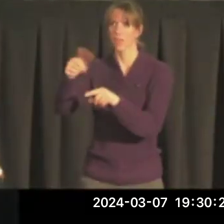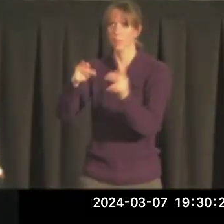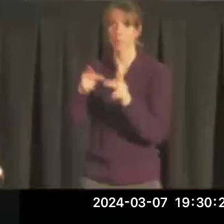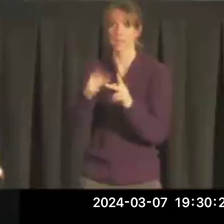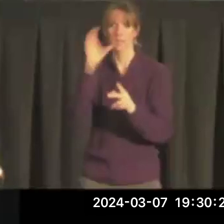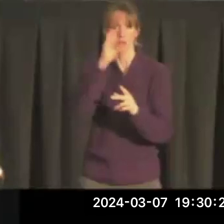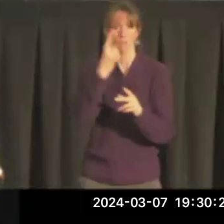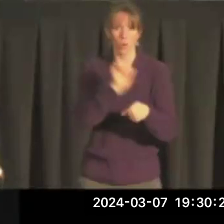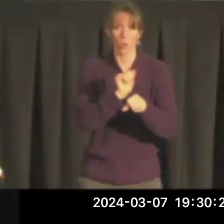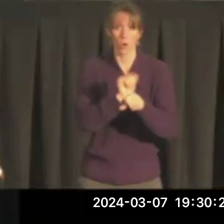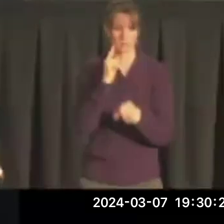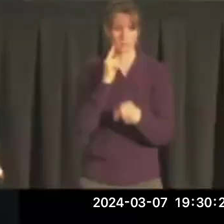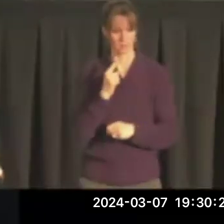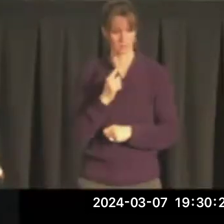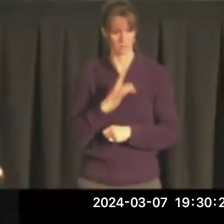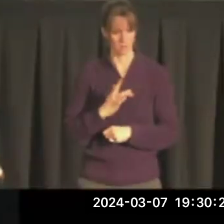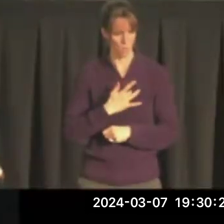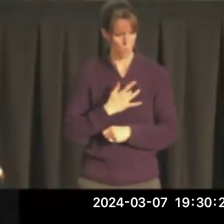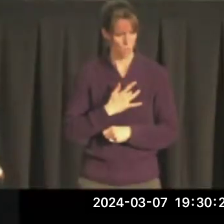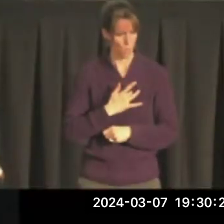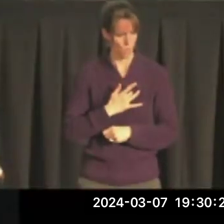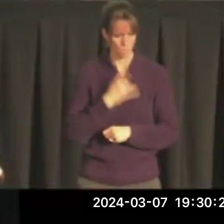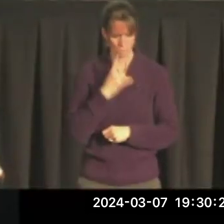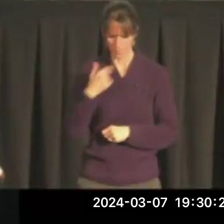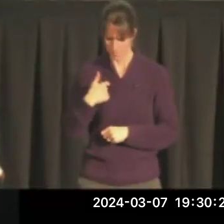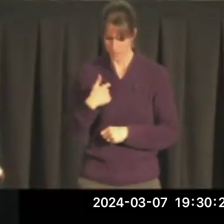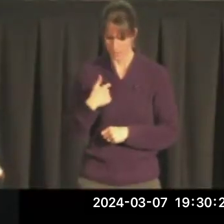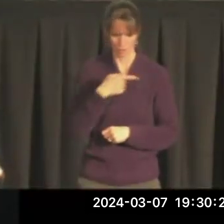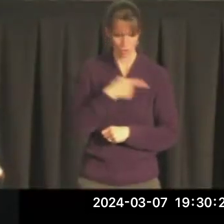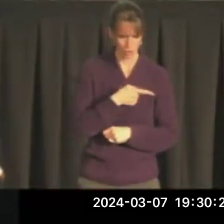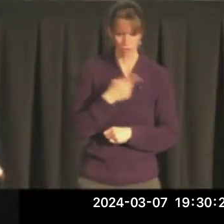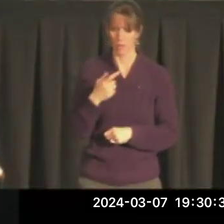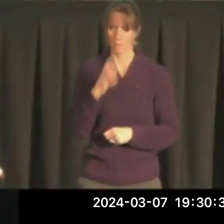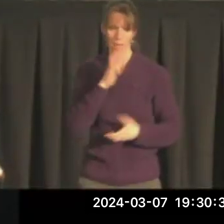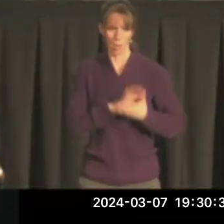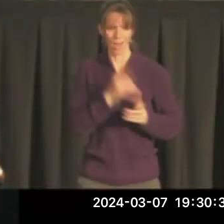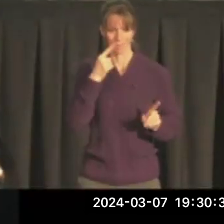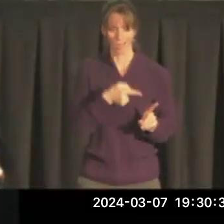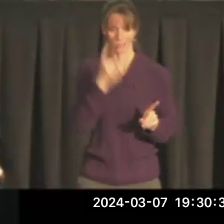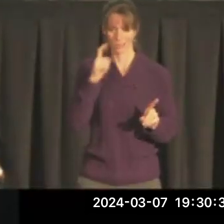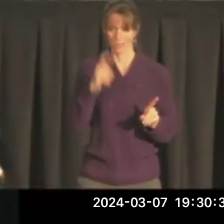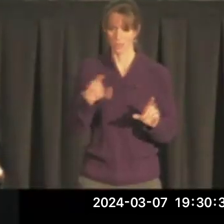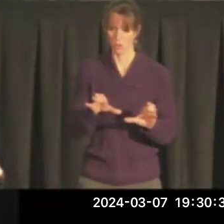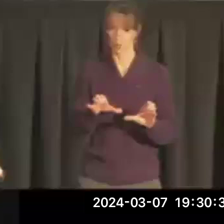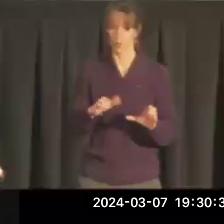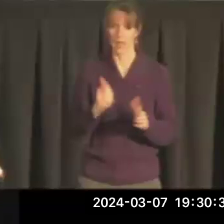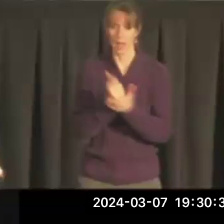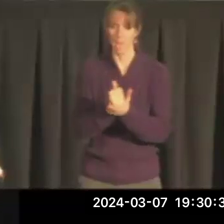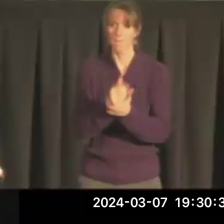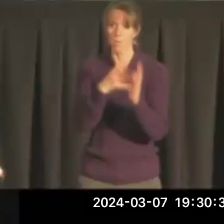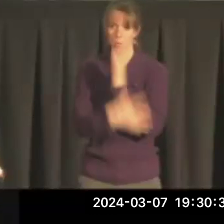impression on her and on me. My wife thought that things had to be done to help the poor.